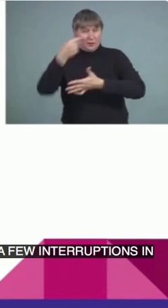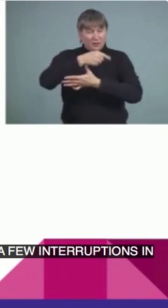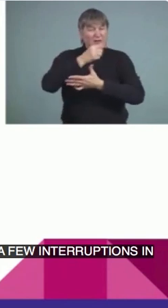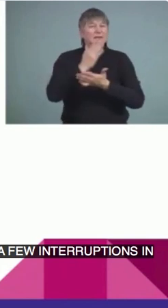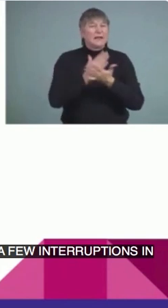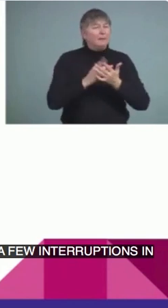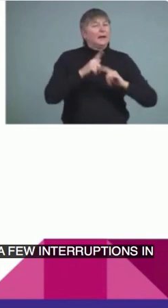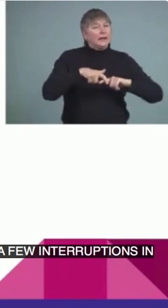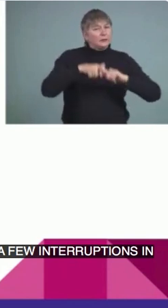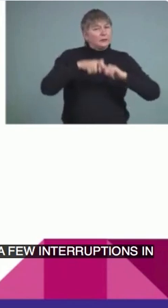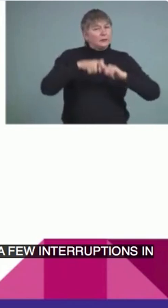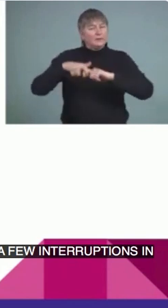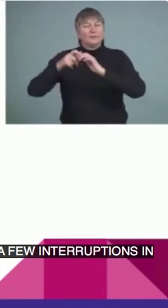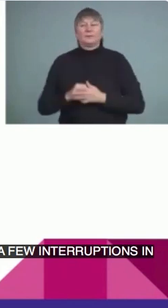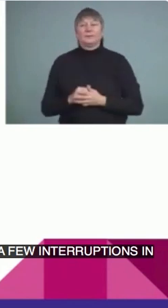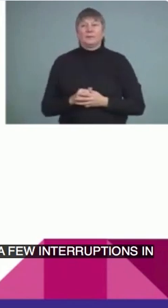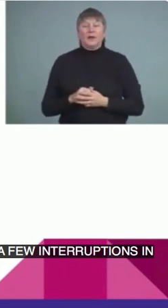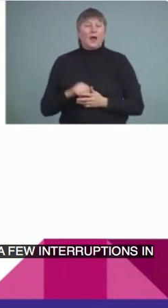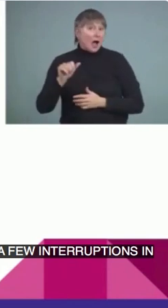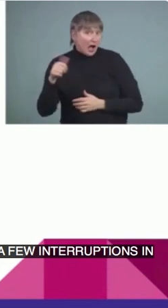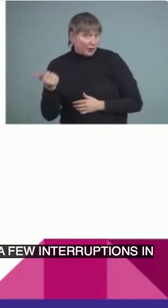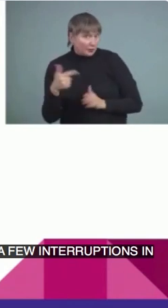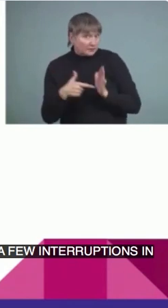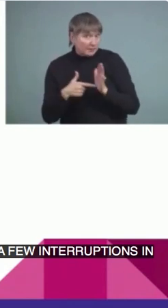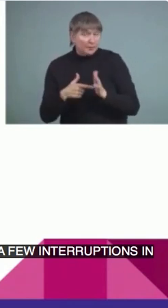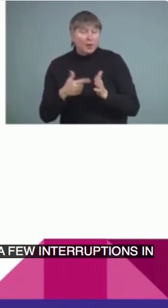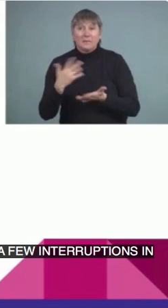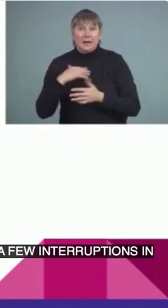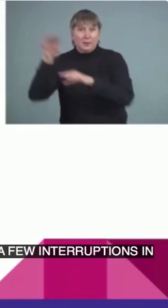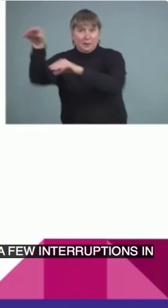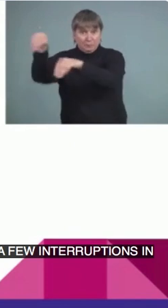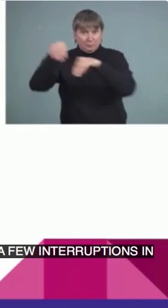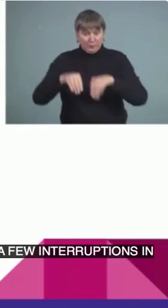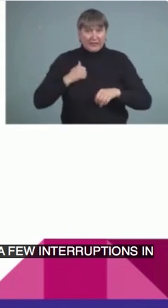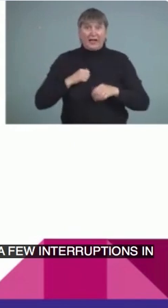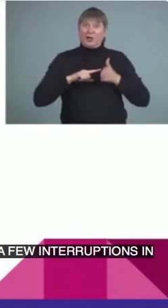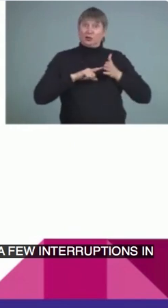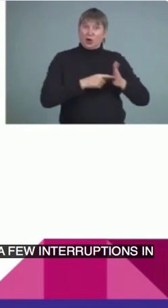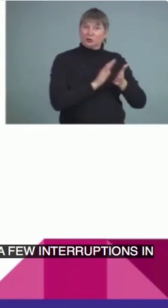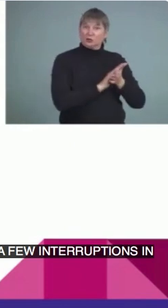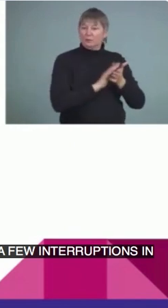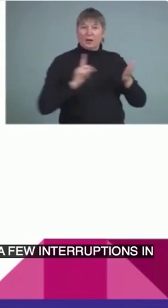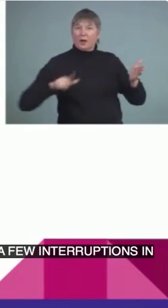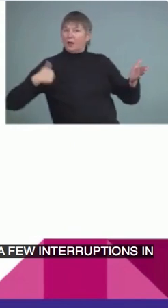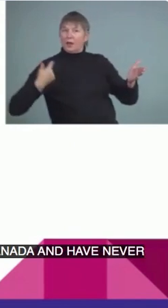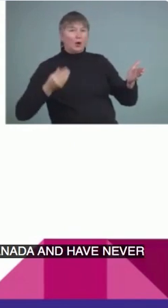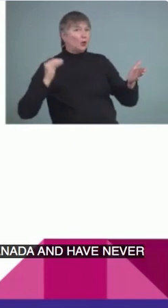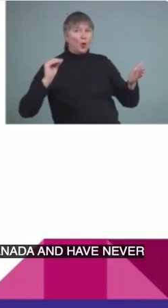who maybe land in Canada and have never been to school. So there's many combinations of those.